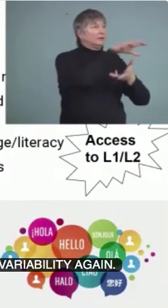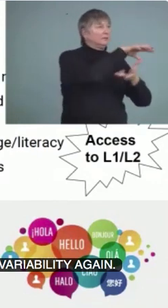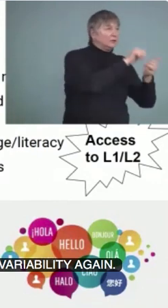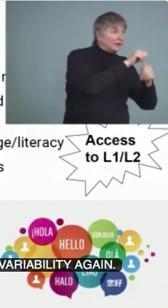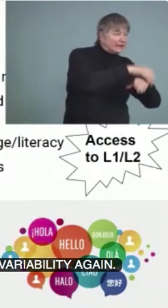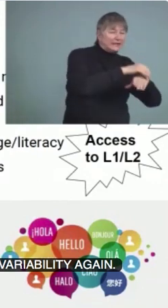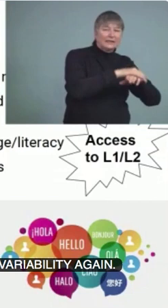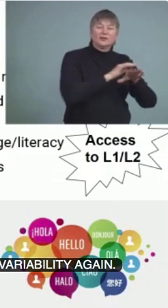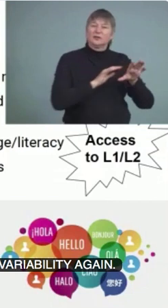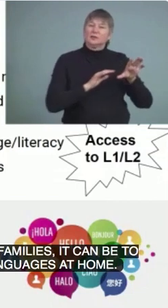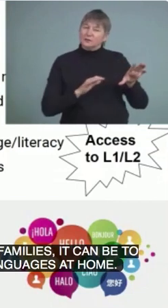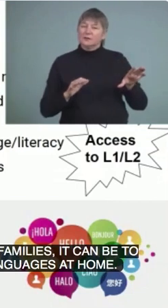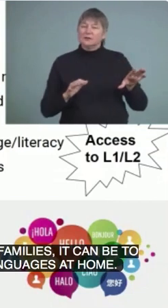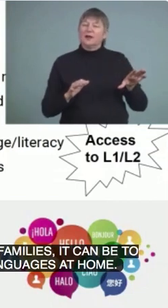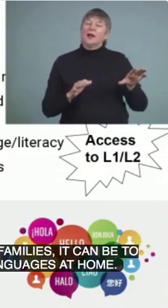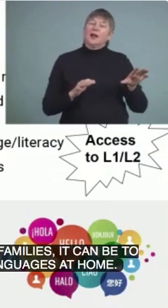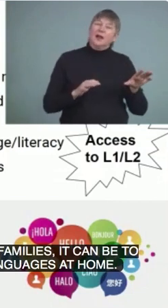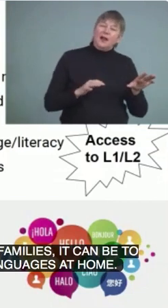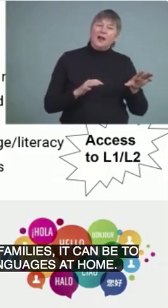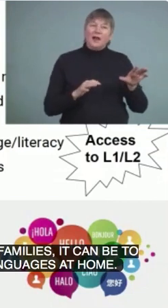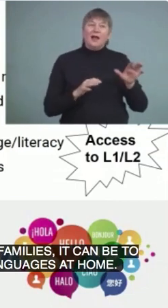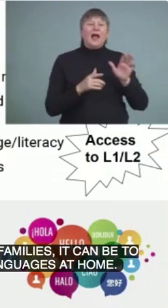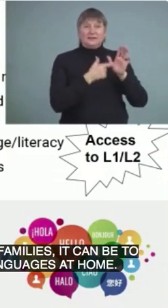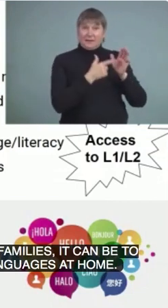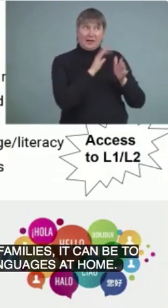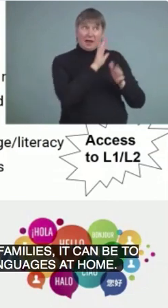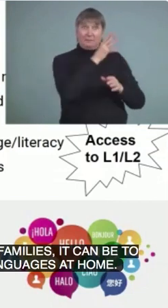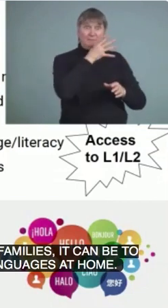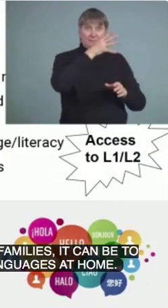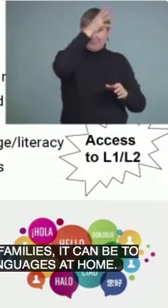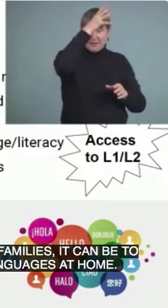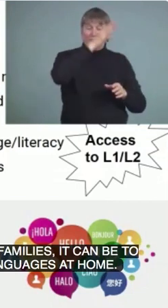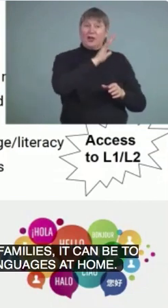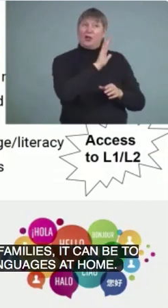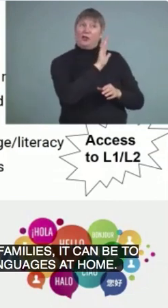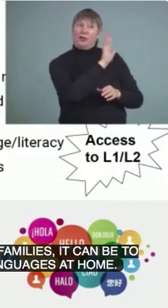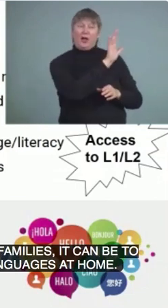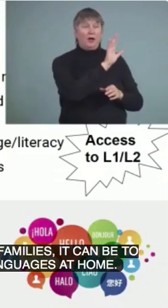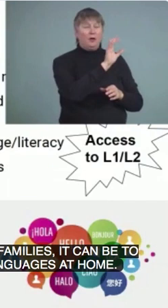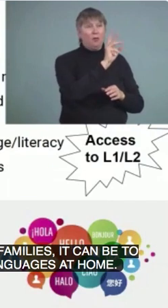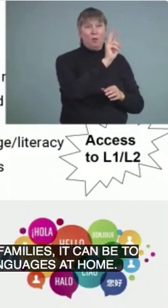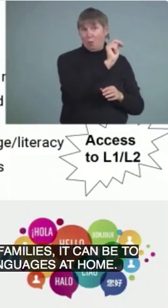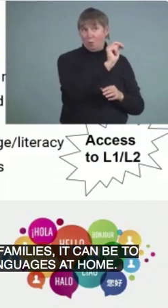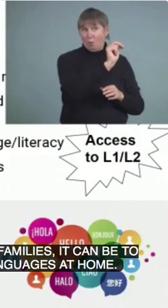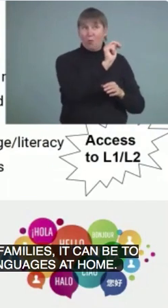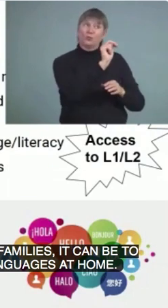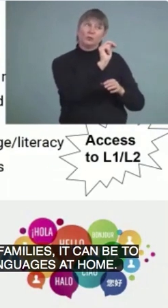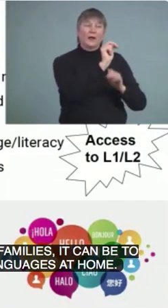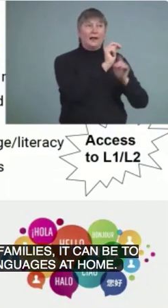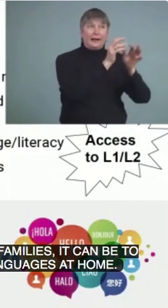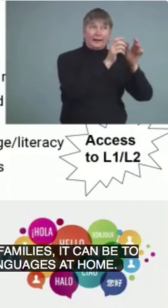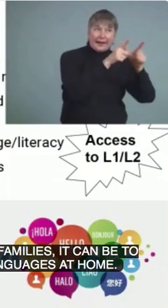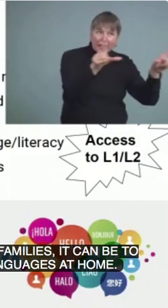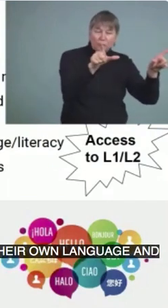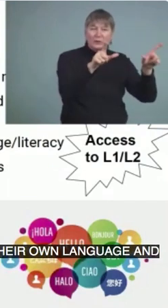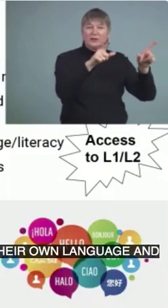And also it can be to parents with varying degrees of their own language language and literacy. For this